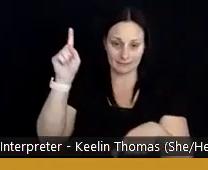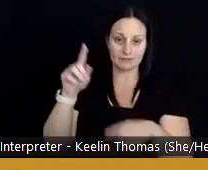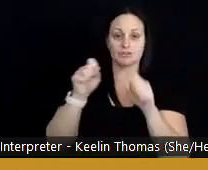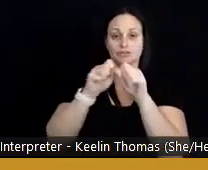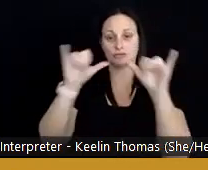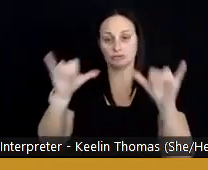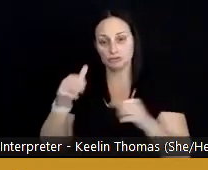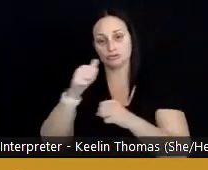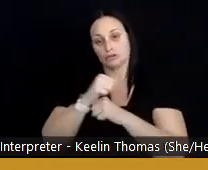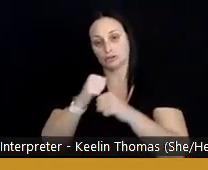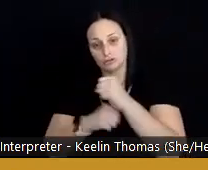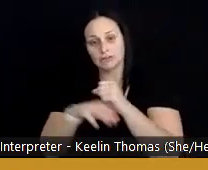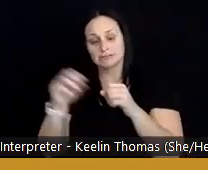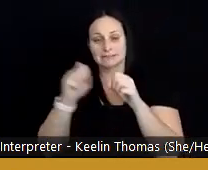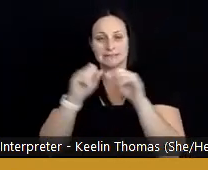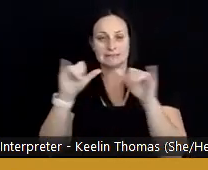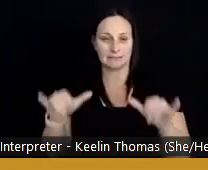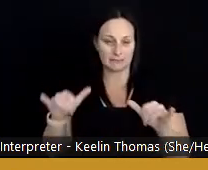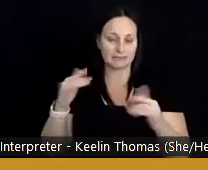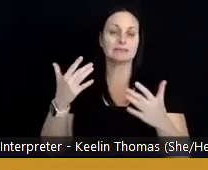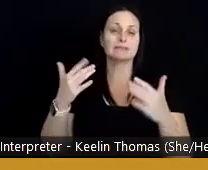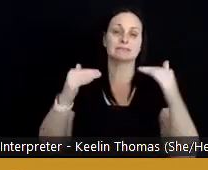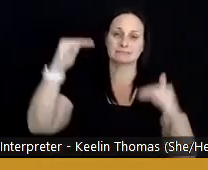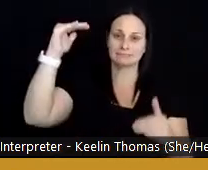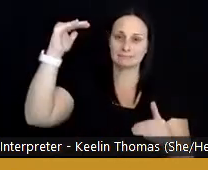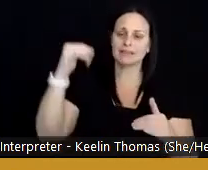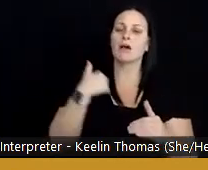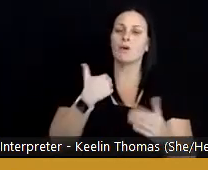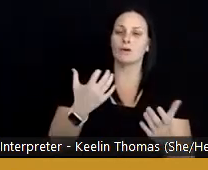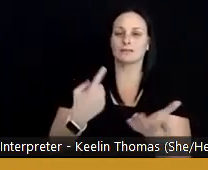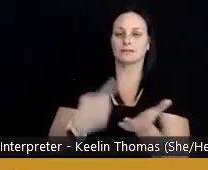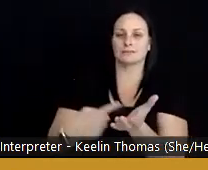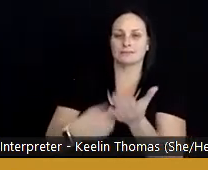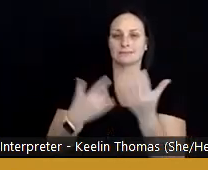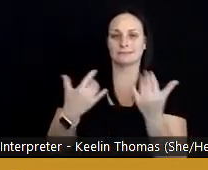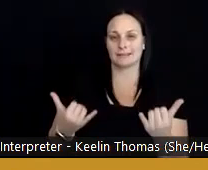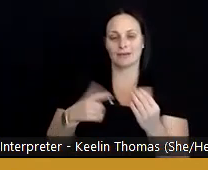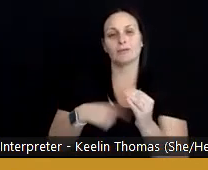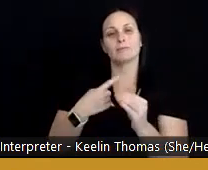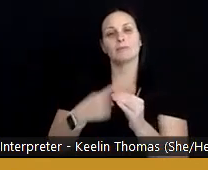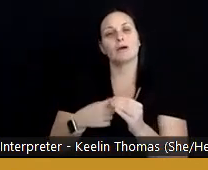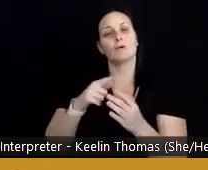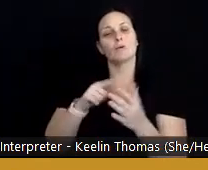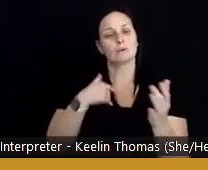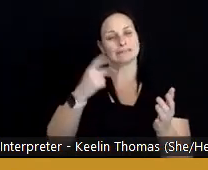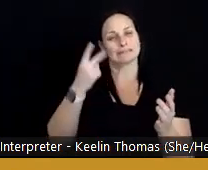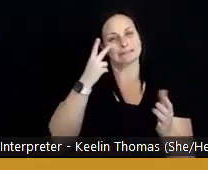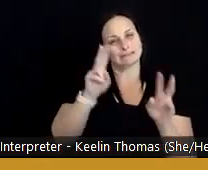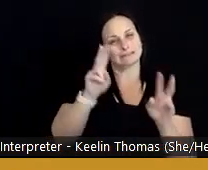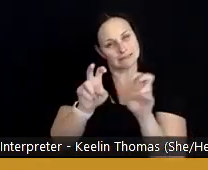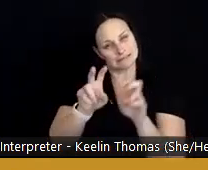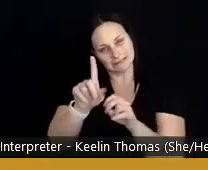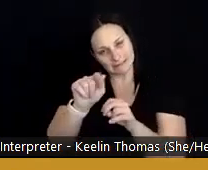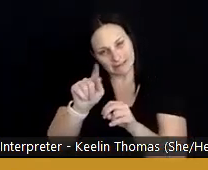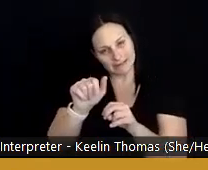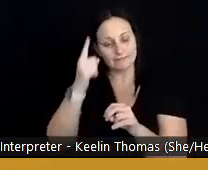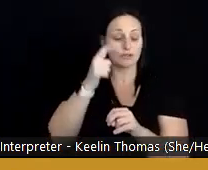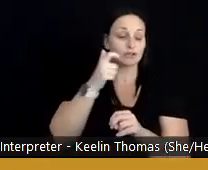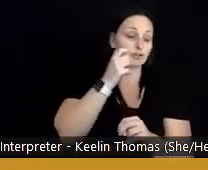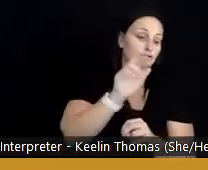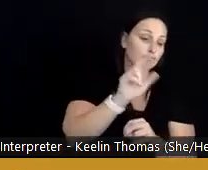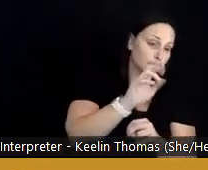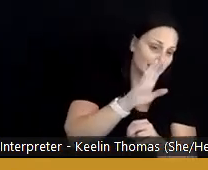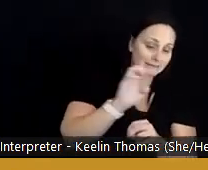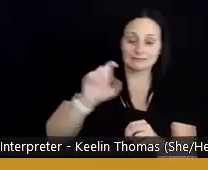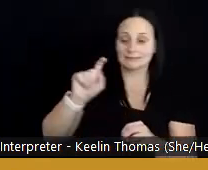systemic causes of health inequities. And I want to talk now about what we see when we look at data by race and ethnic groups